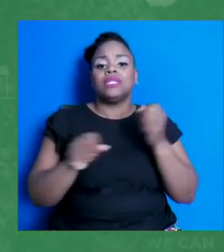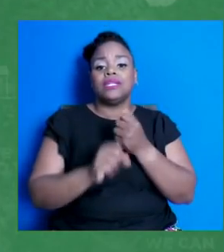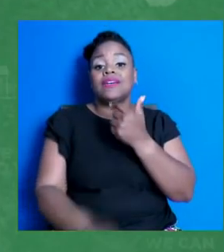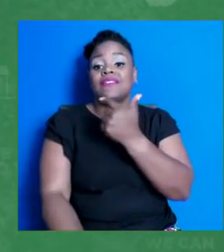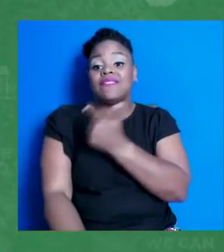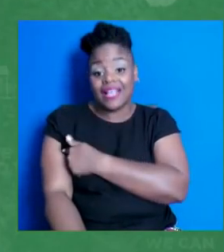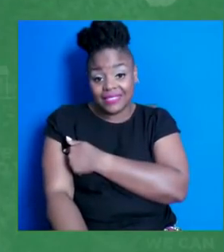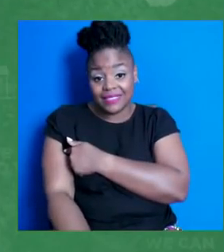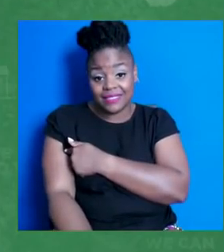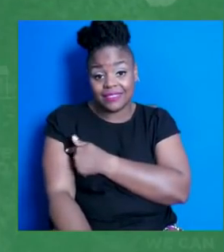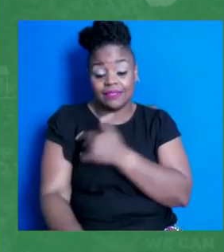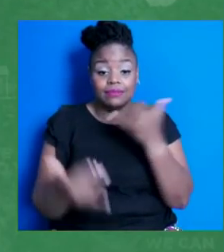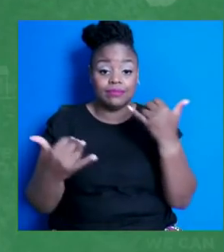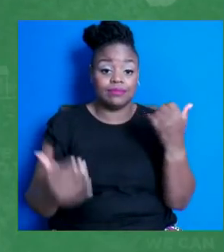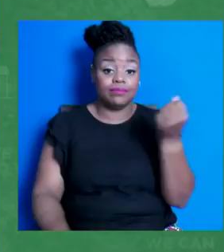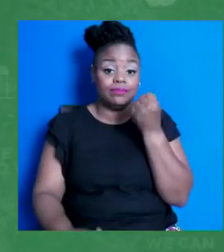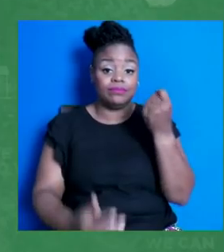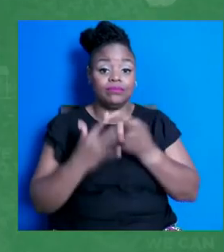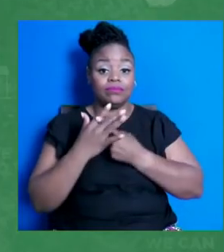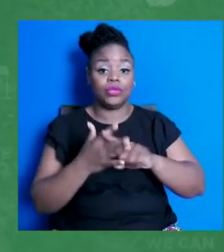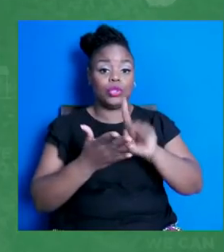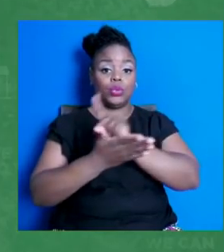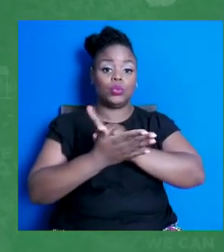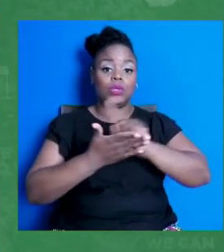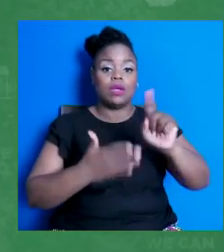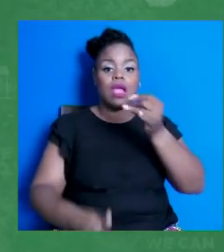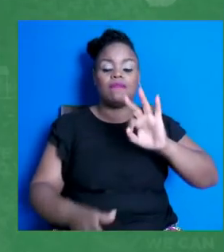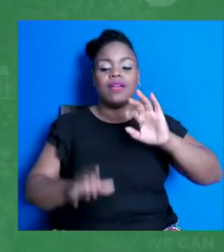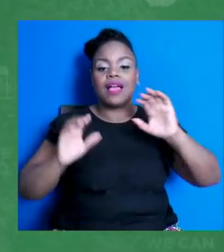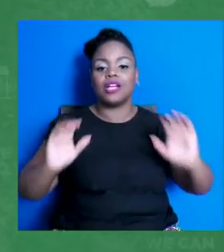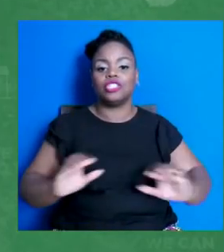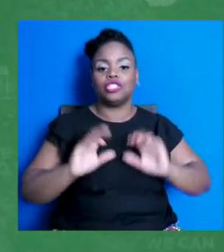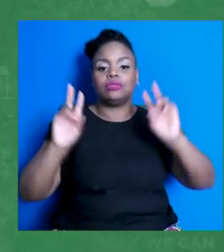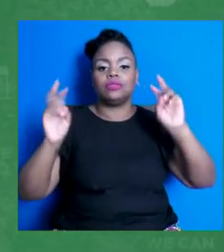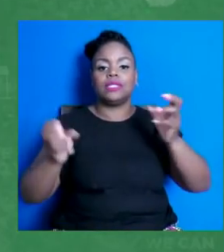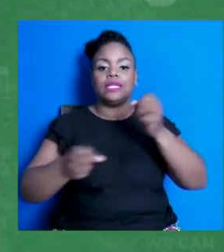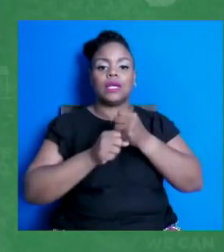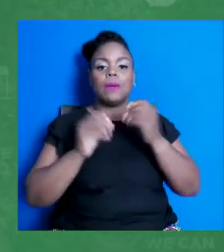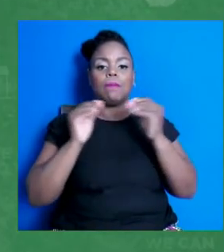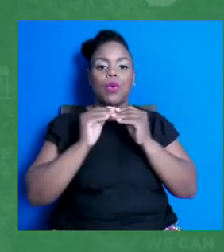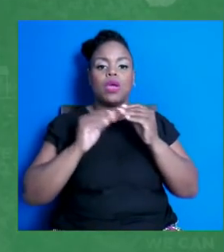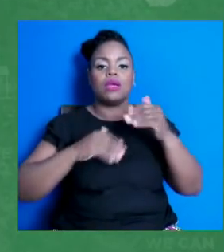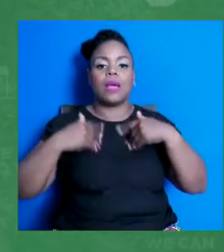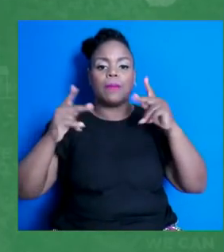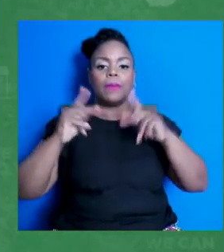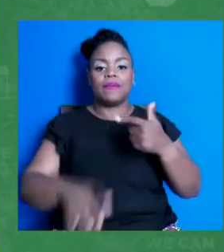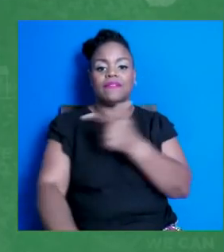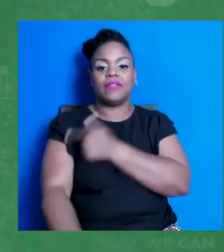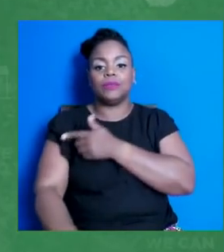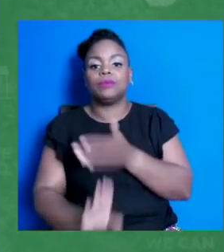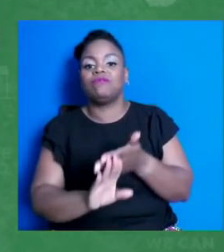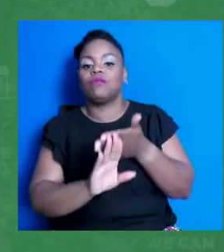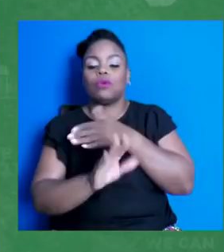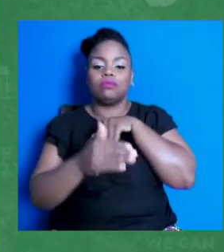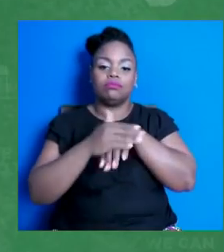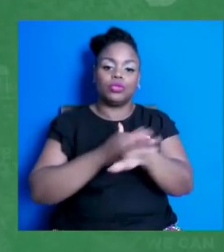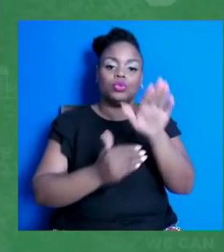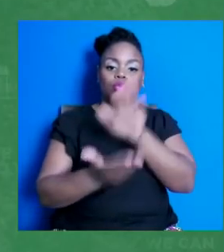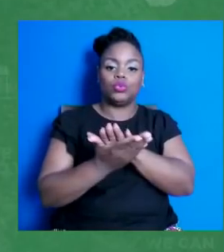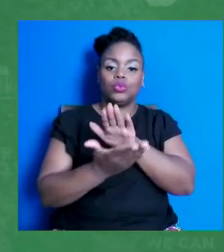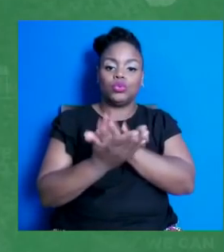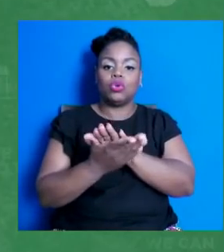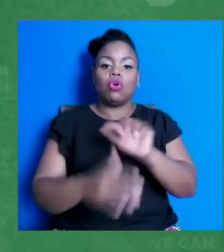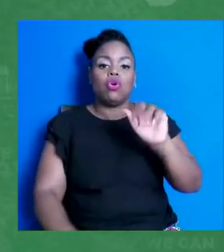action to get more young people vaccinated before they head back to school and campus from August 7th to August